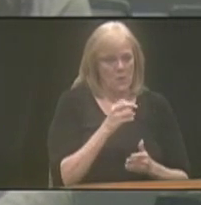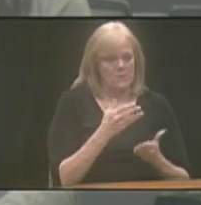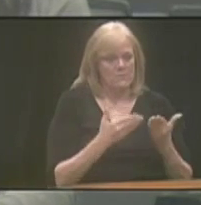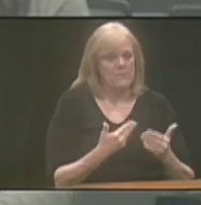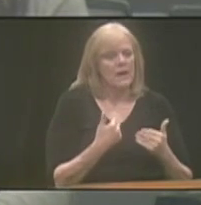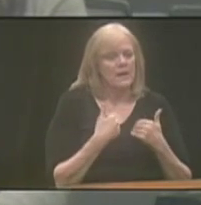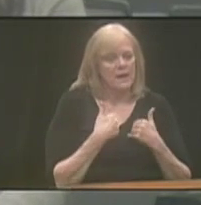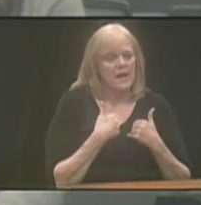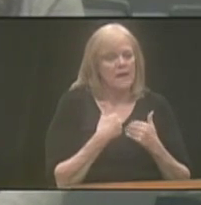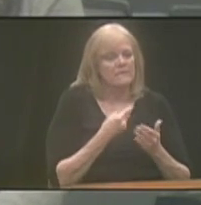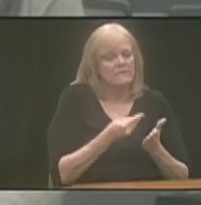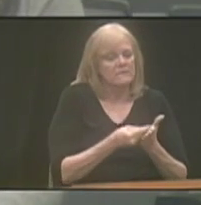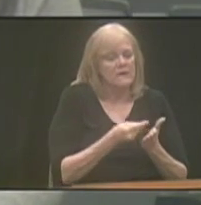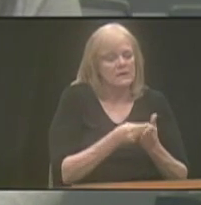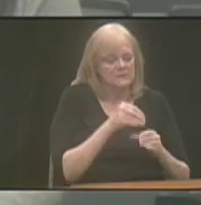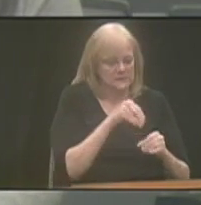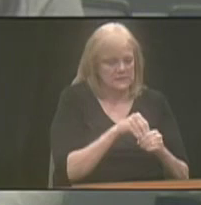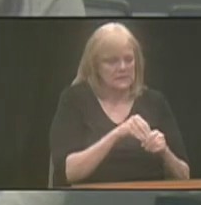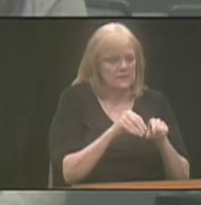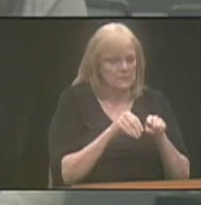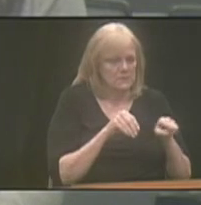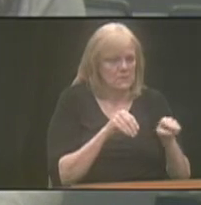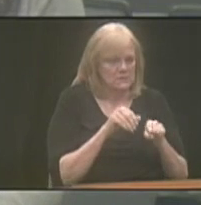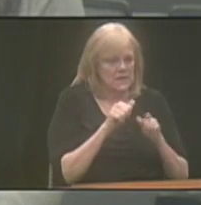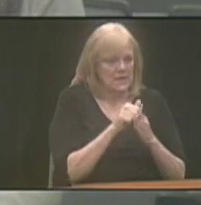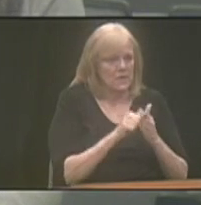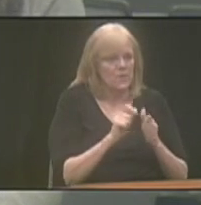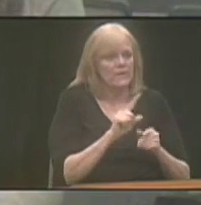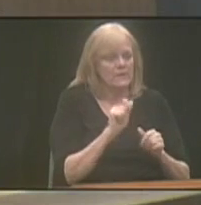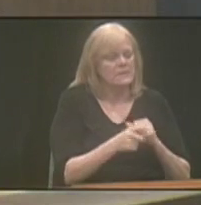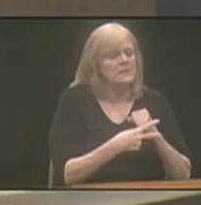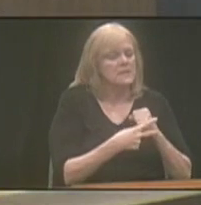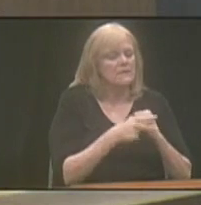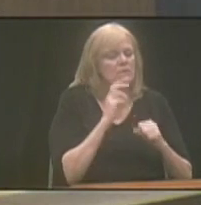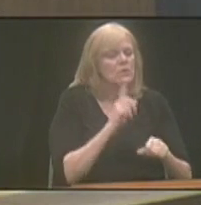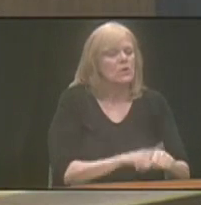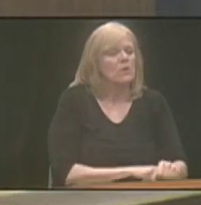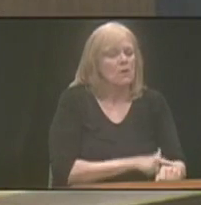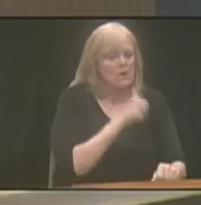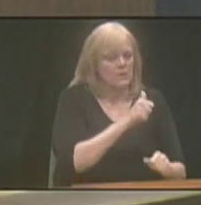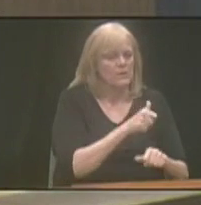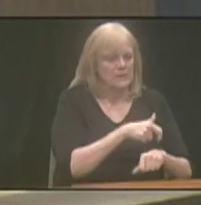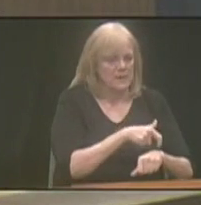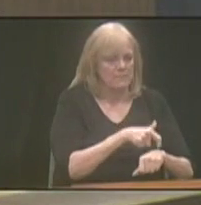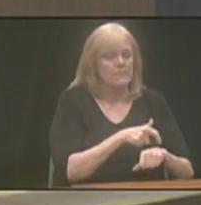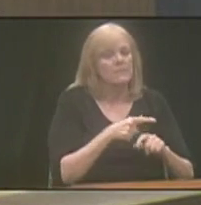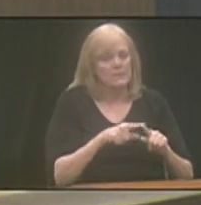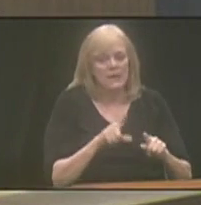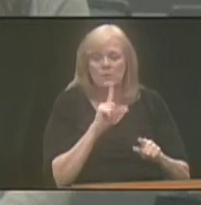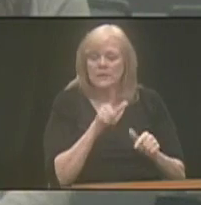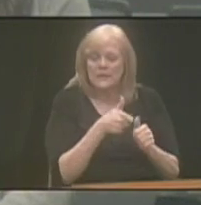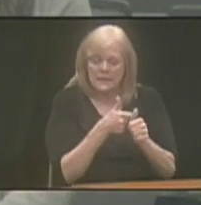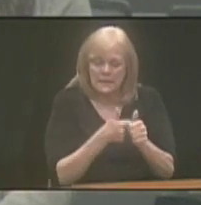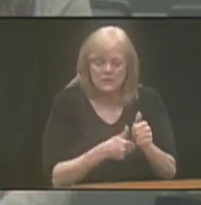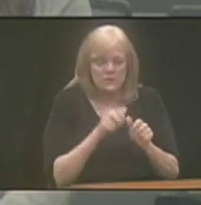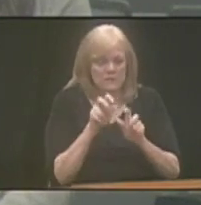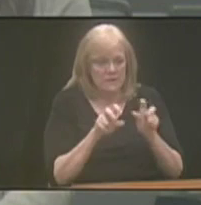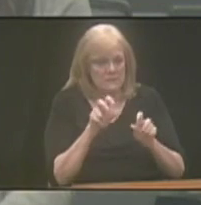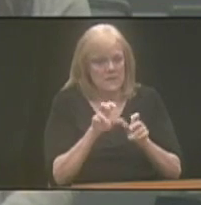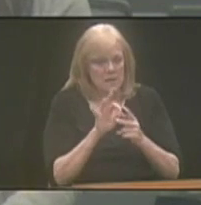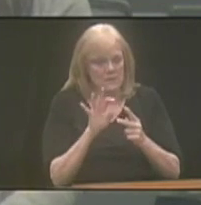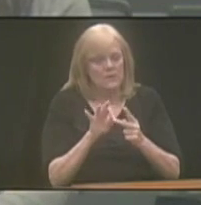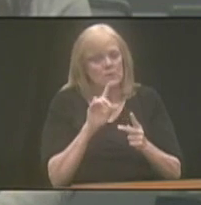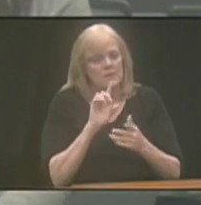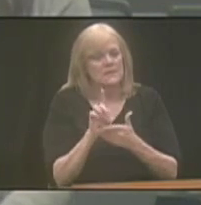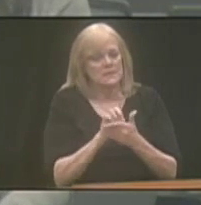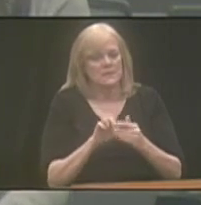funds in those accounts where they can save for a longer period of time. But they're really, each of the investment options are really